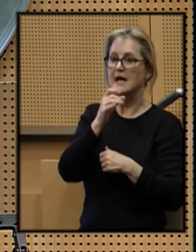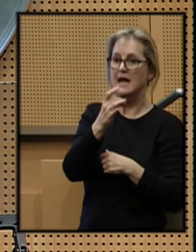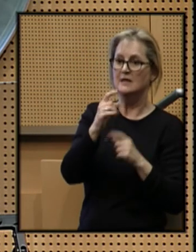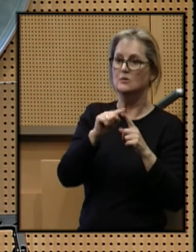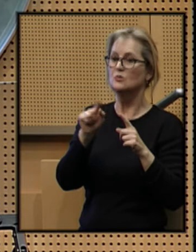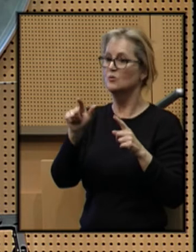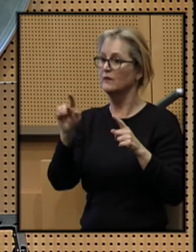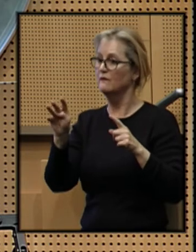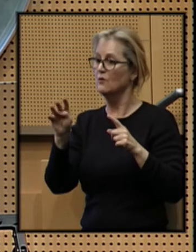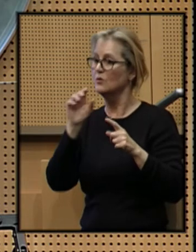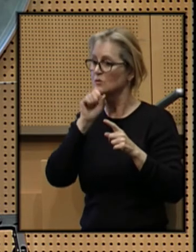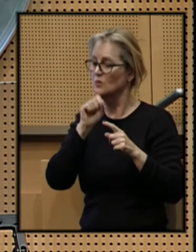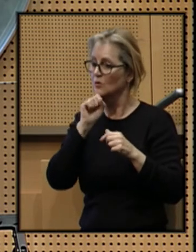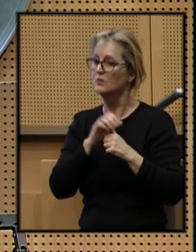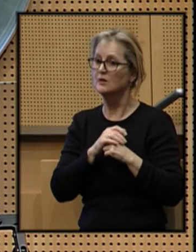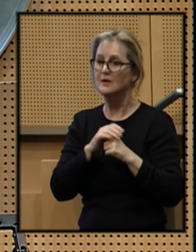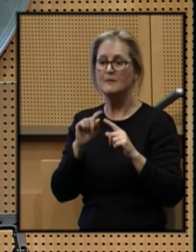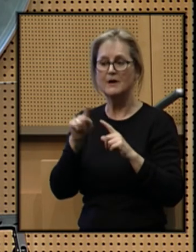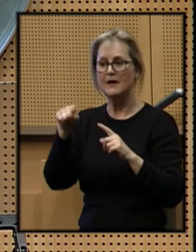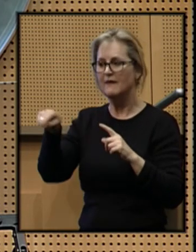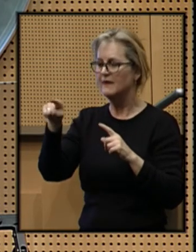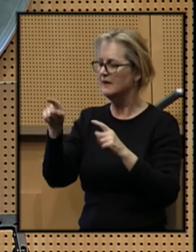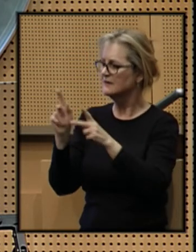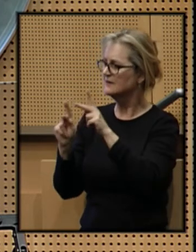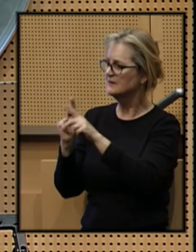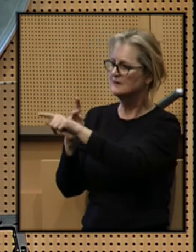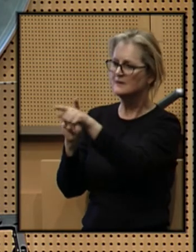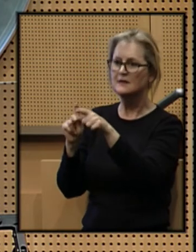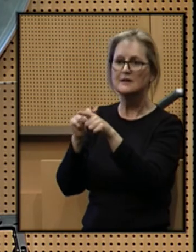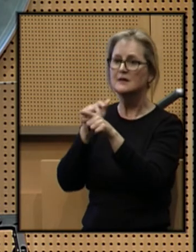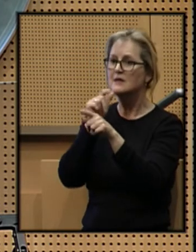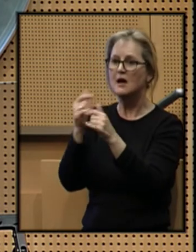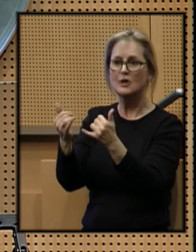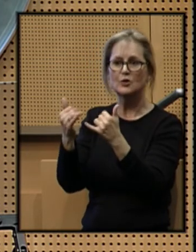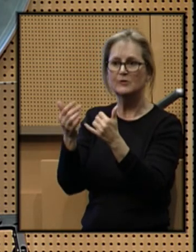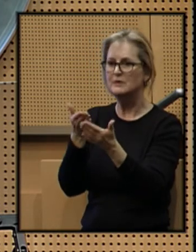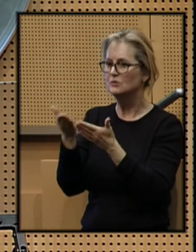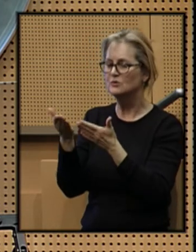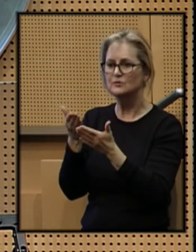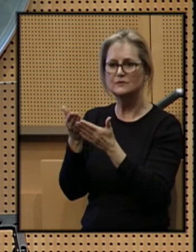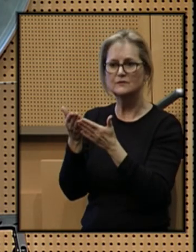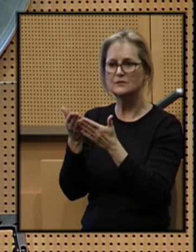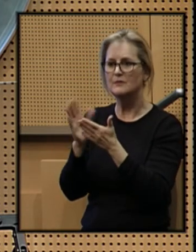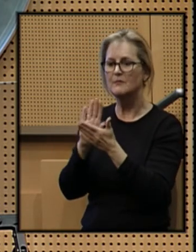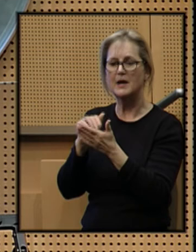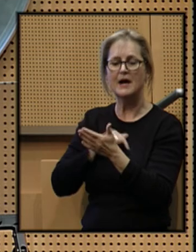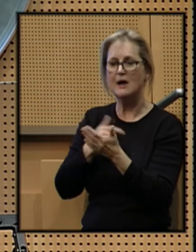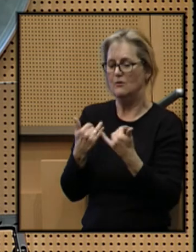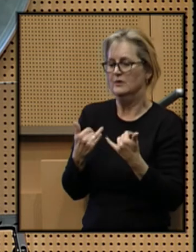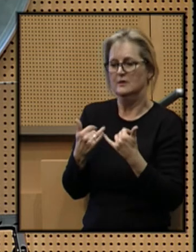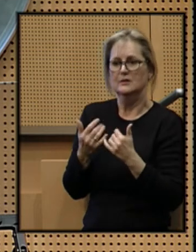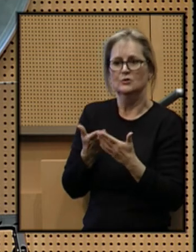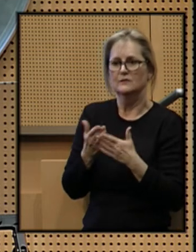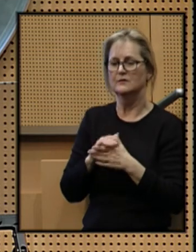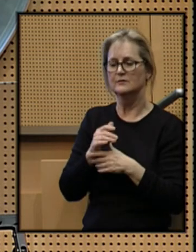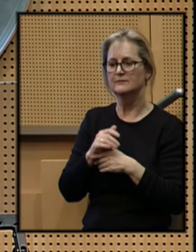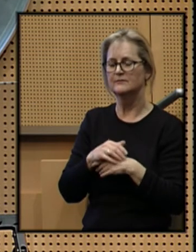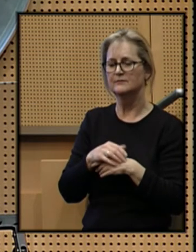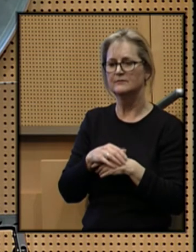24 years old. But these individuals are not currently being served by our existing services,